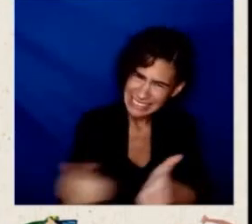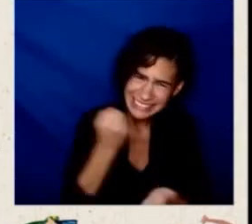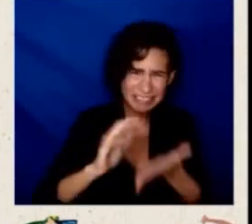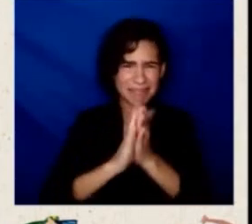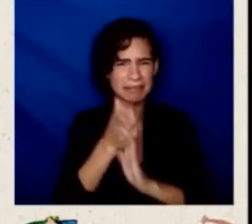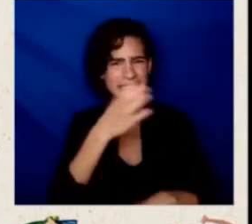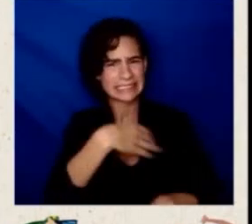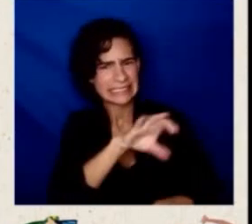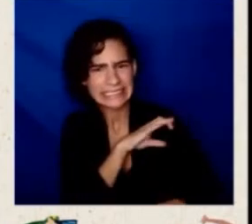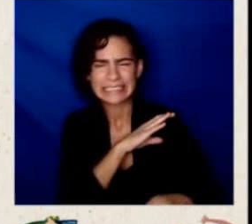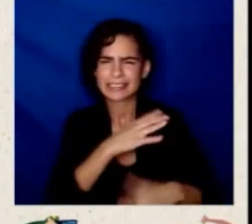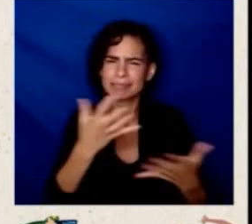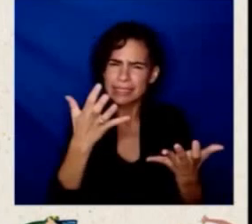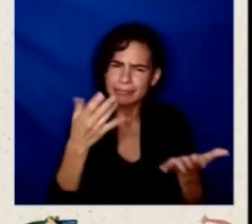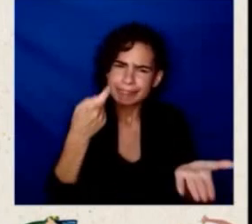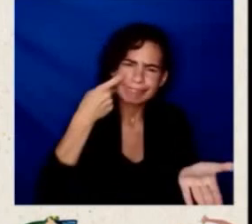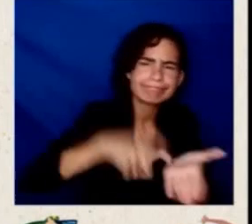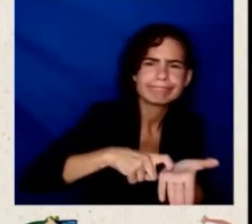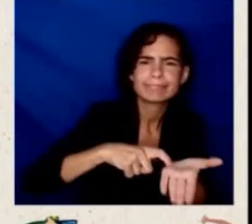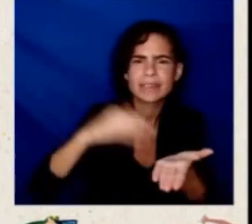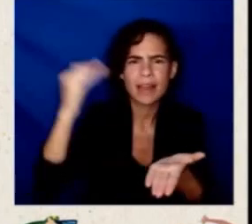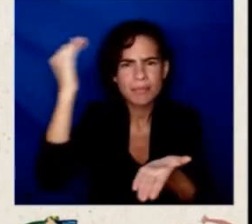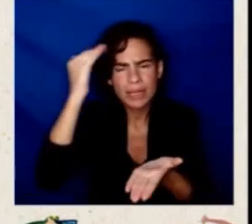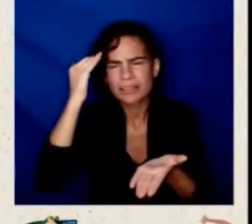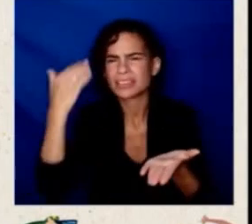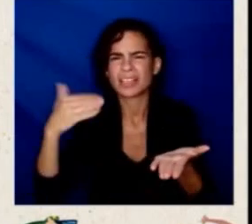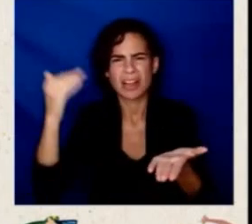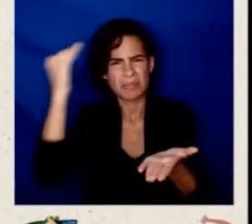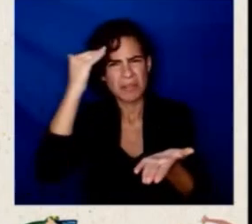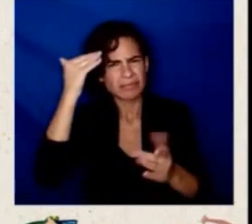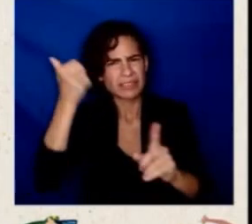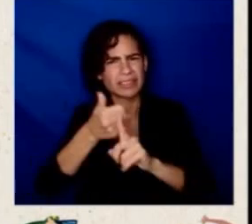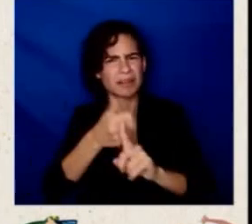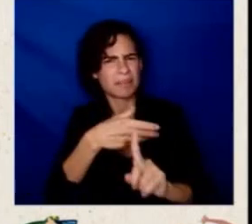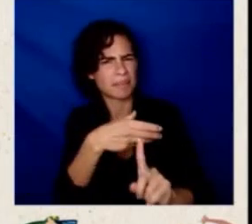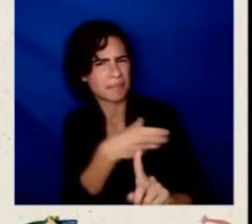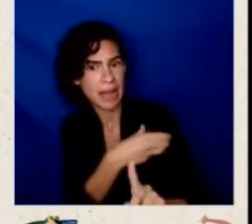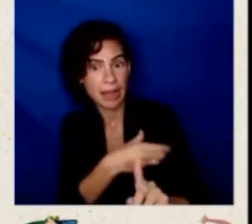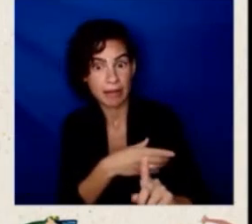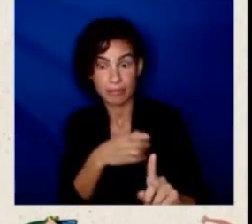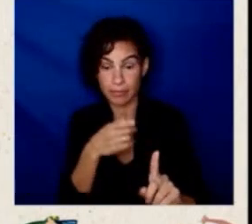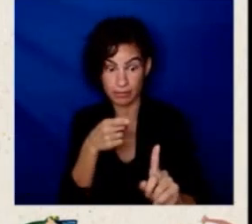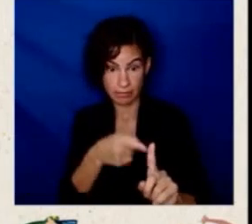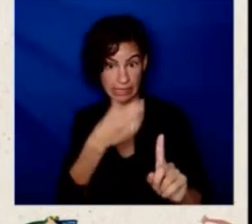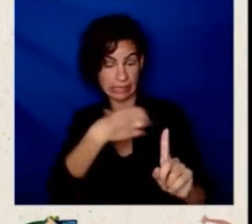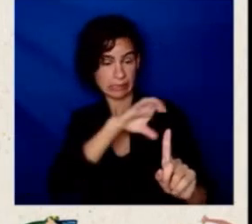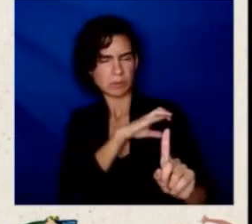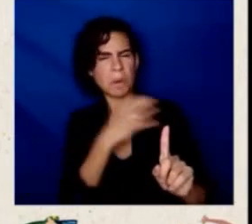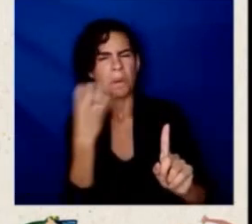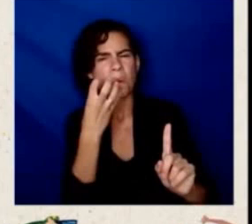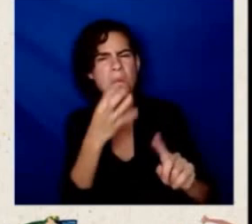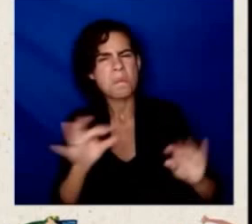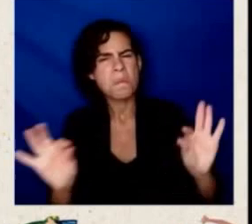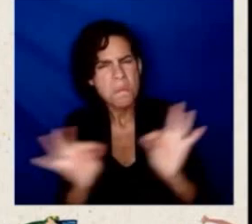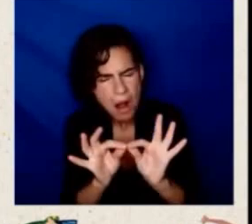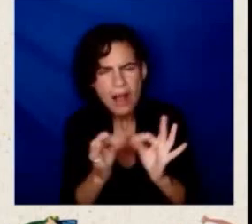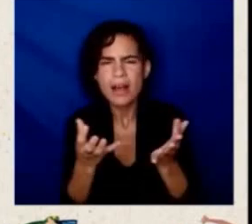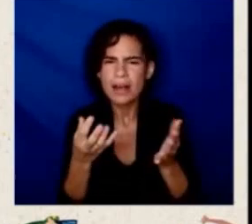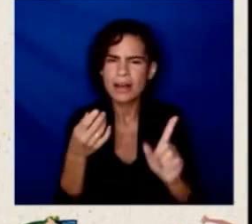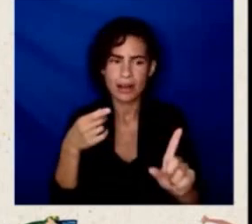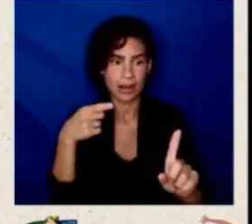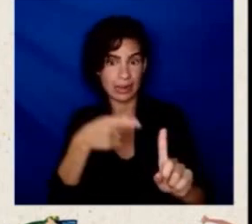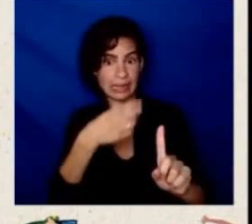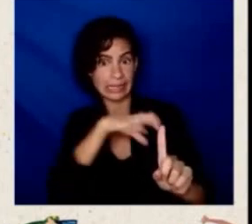power and strength of citizenship and to make citizenship more accessible to those who are